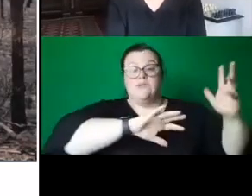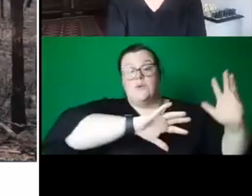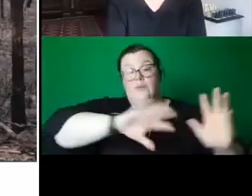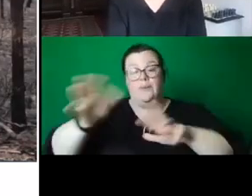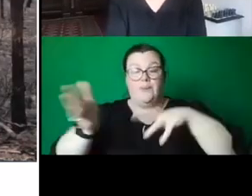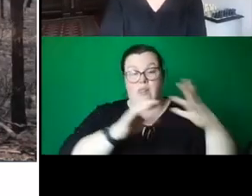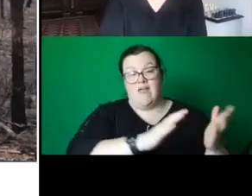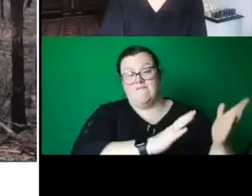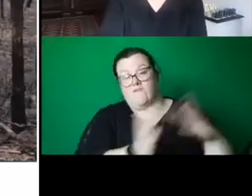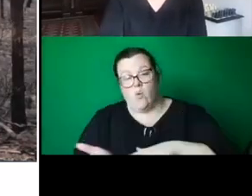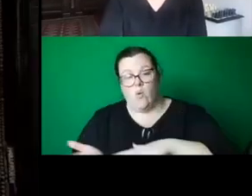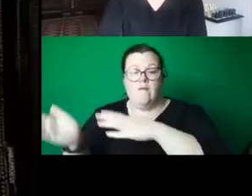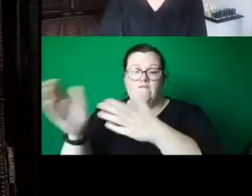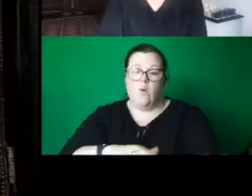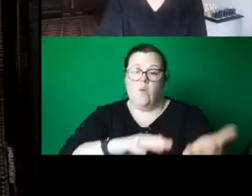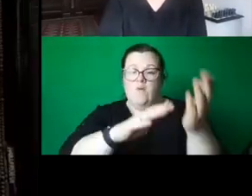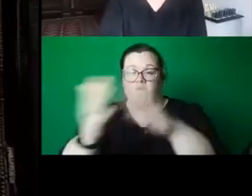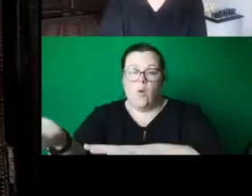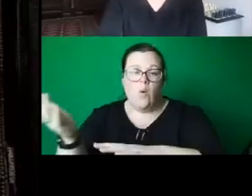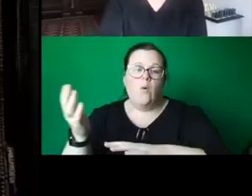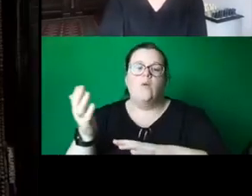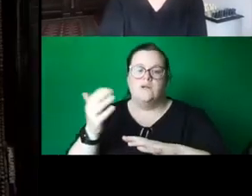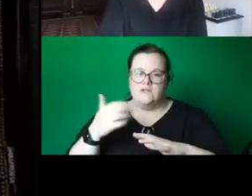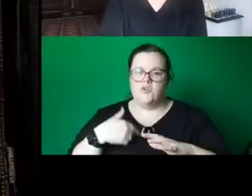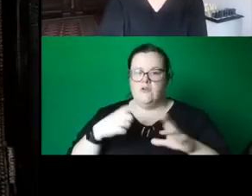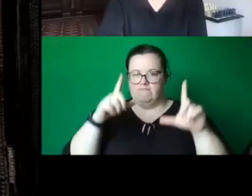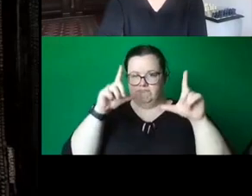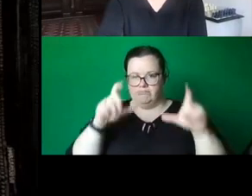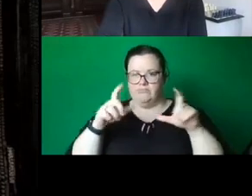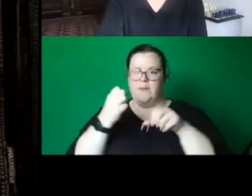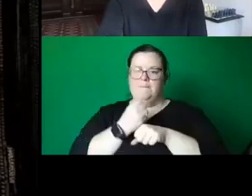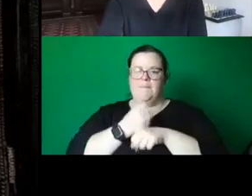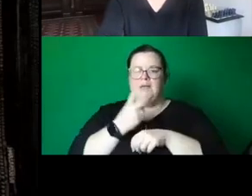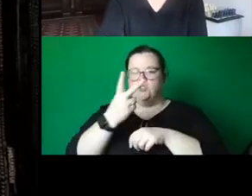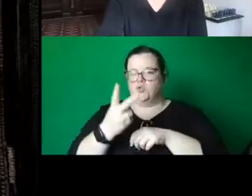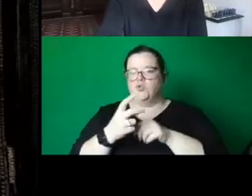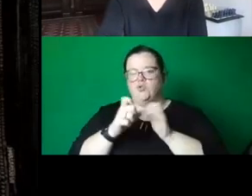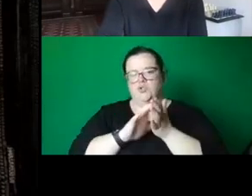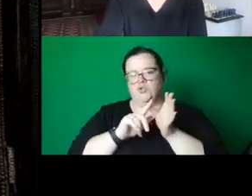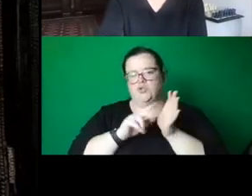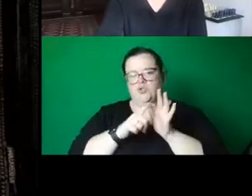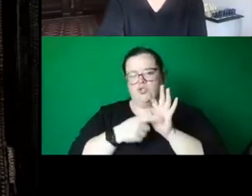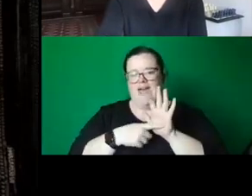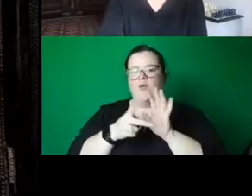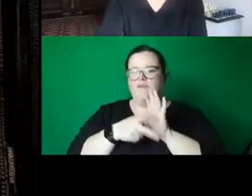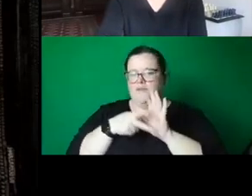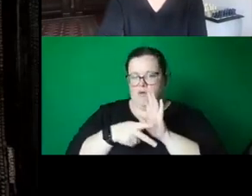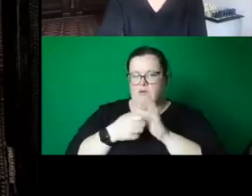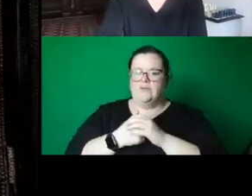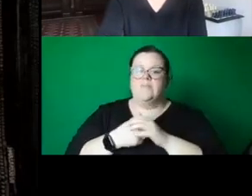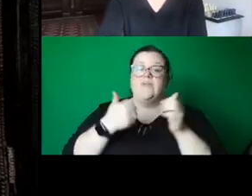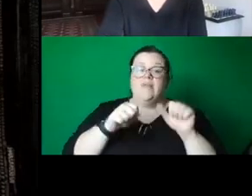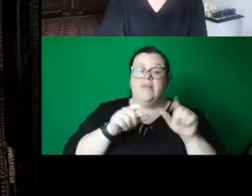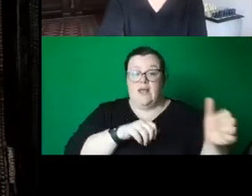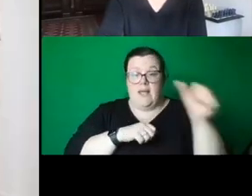work. Coming back to Melbourne, I then turned these polling booths into shapes reminiscent of trees